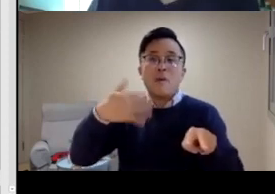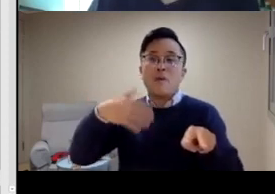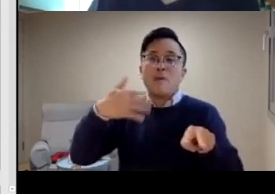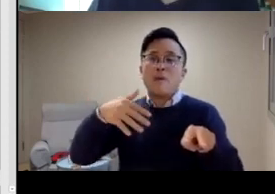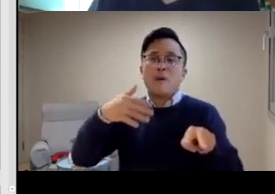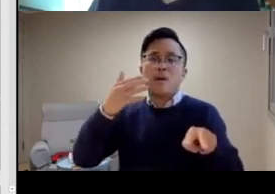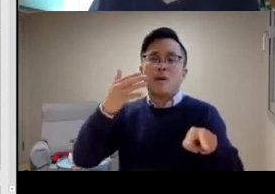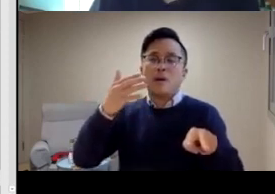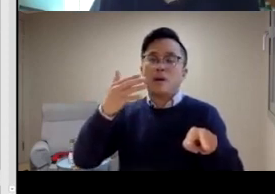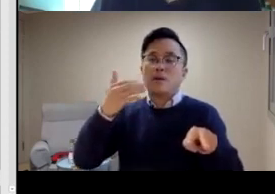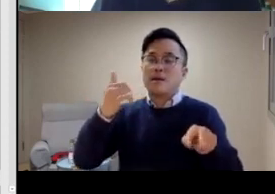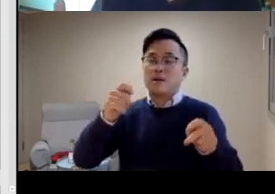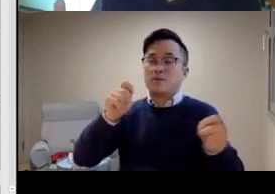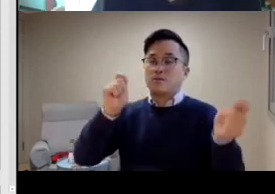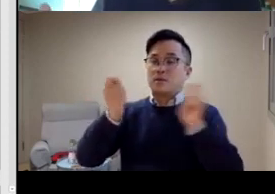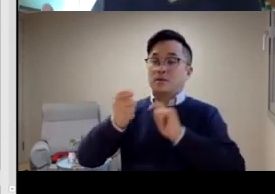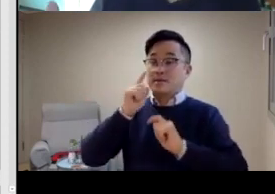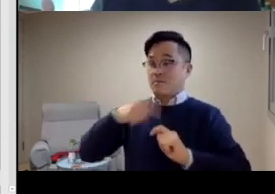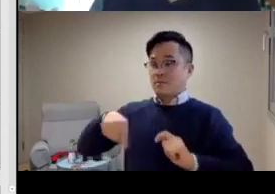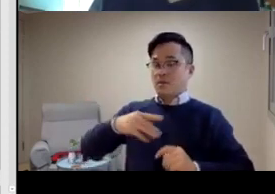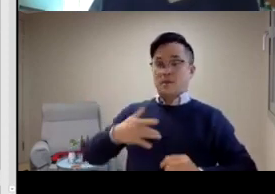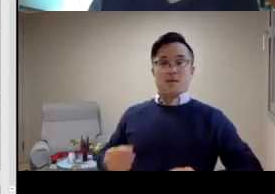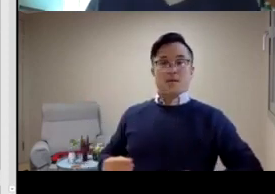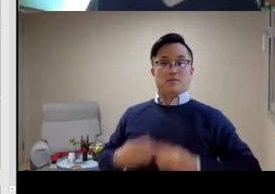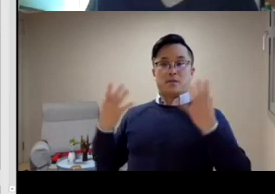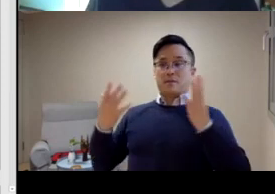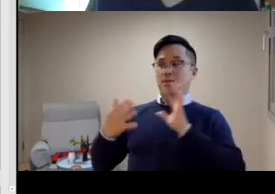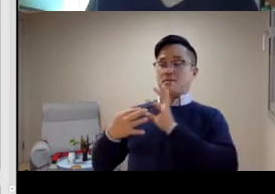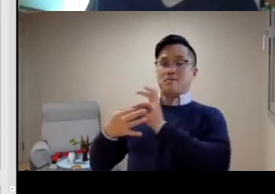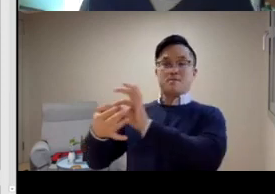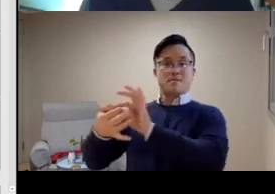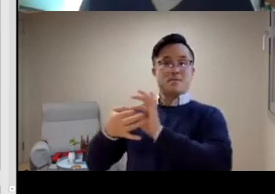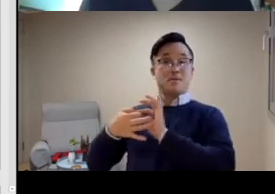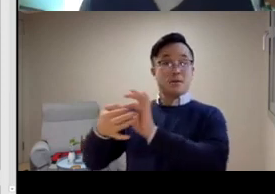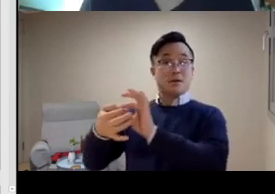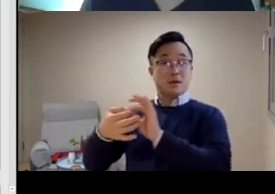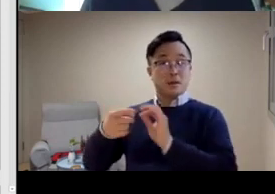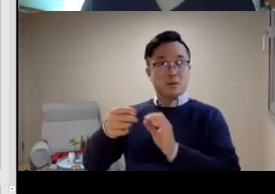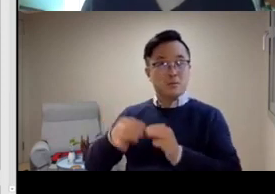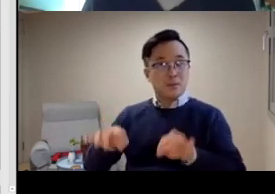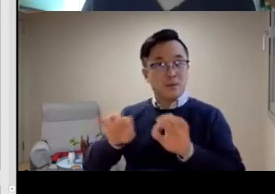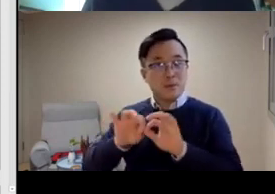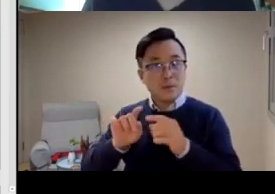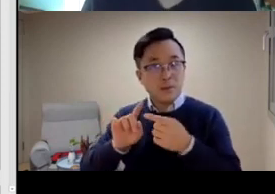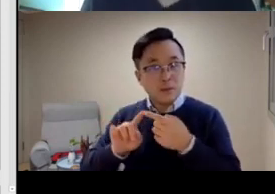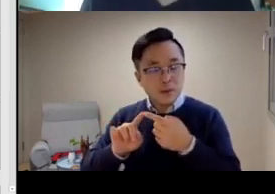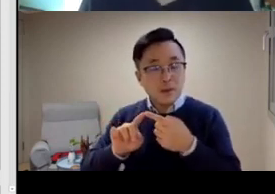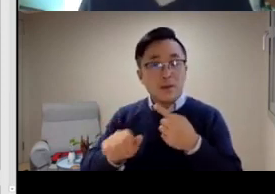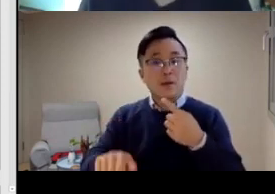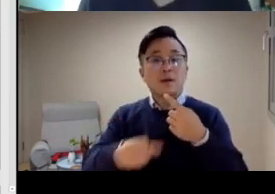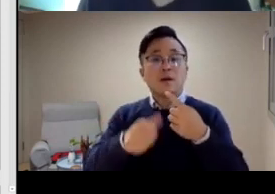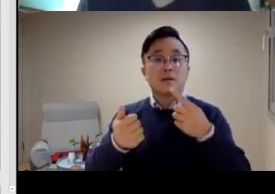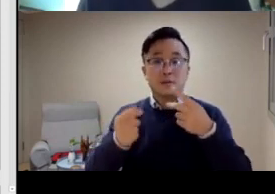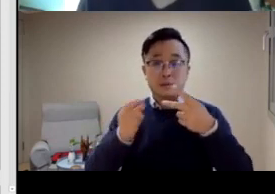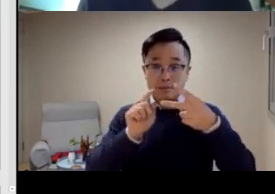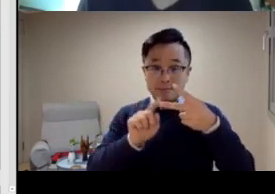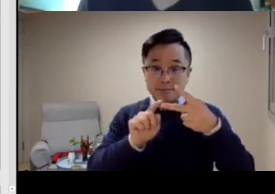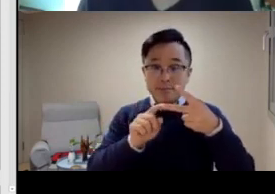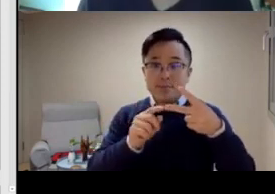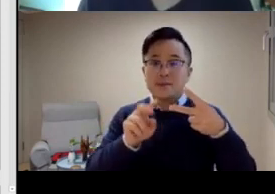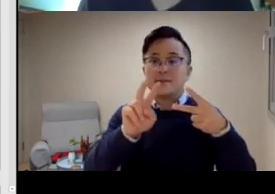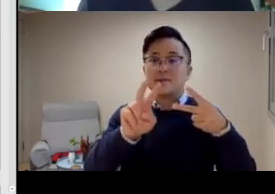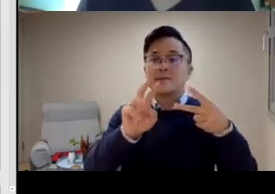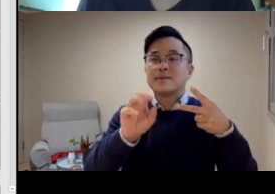who is showing, you see the one with Naver, which is a very famous Korean platform. And all of the